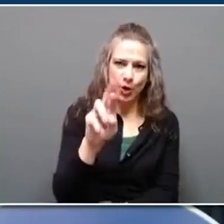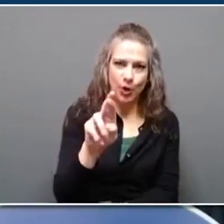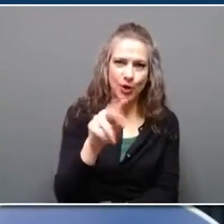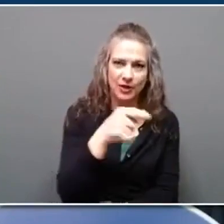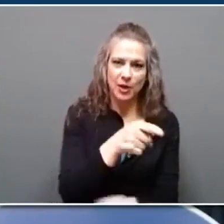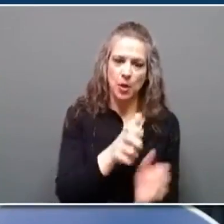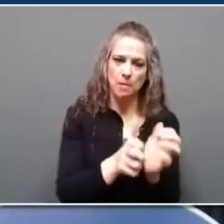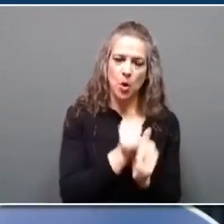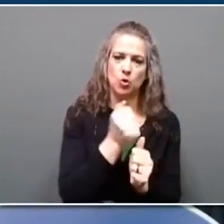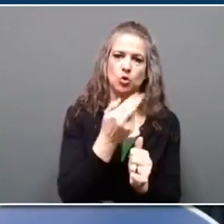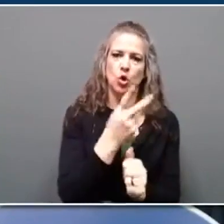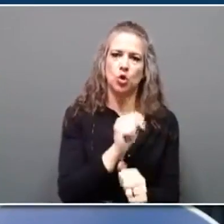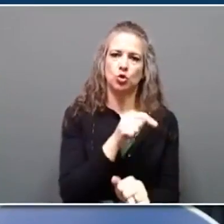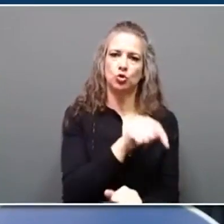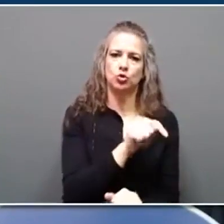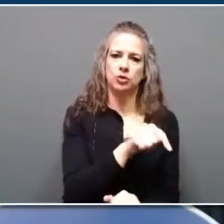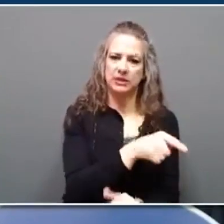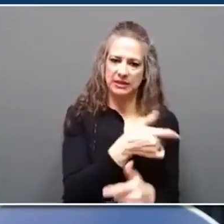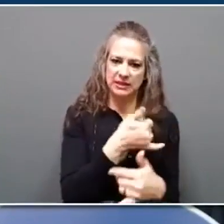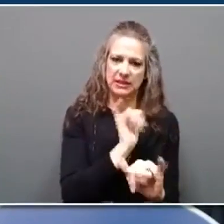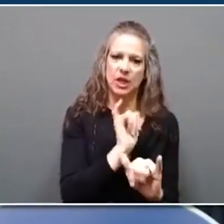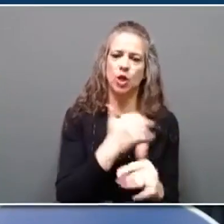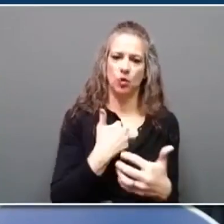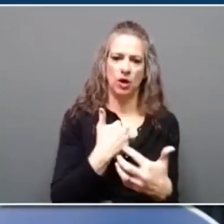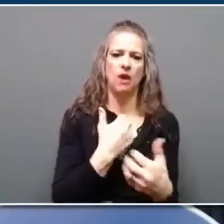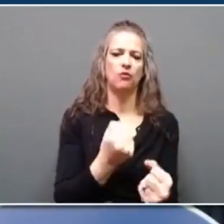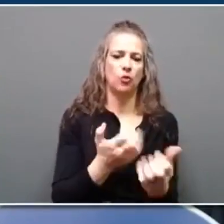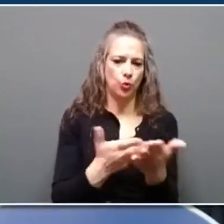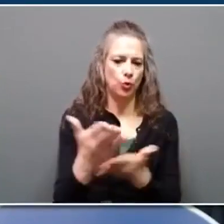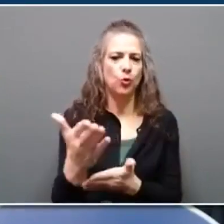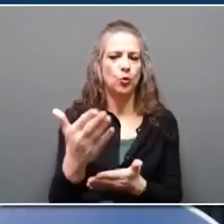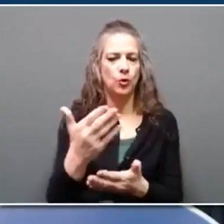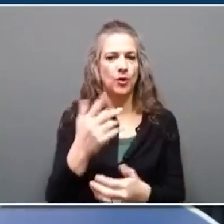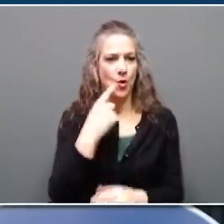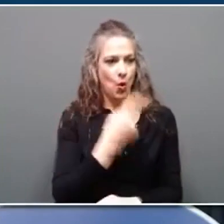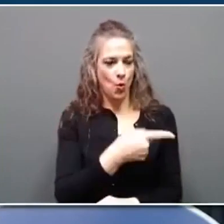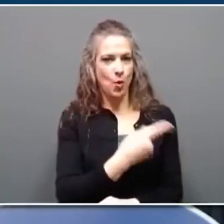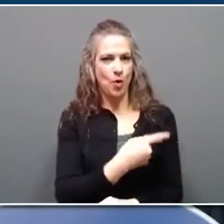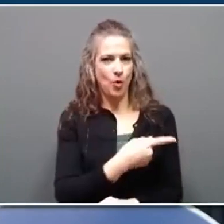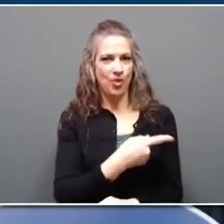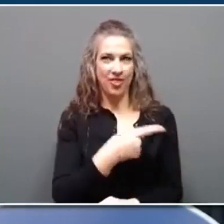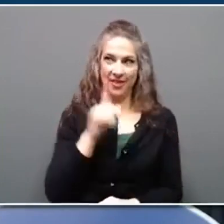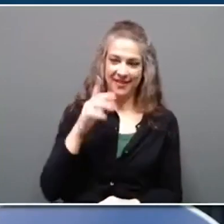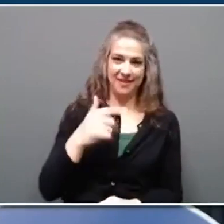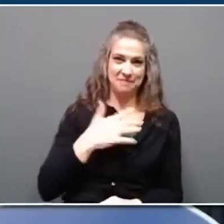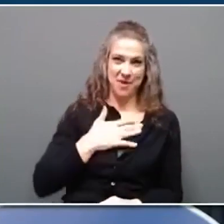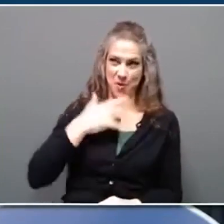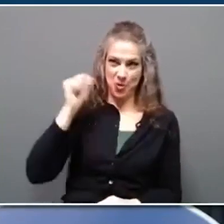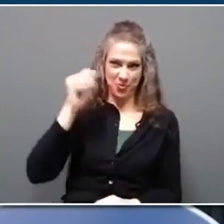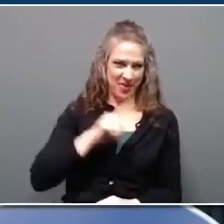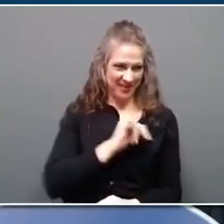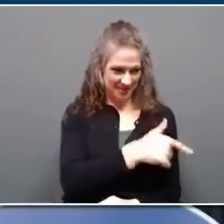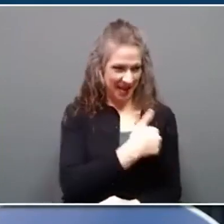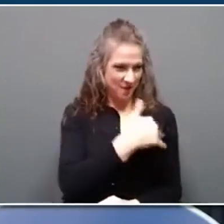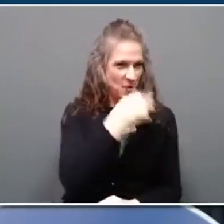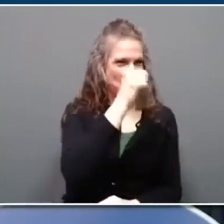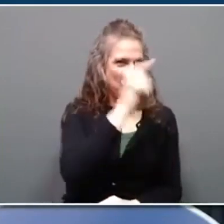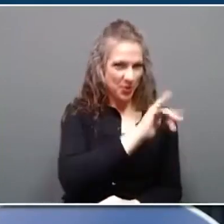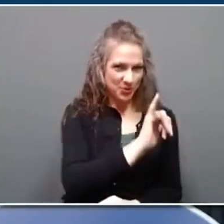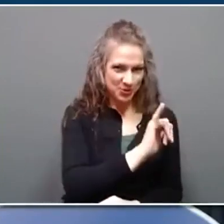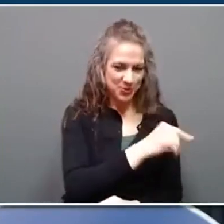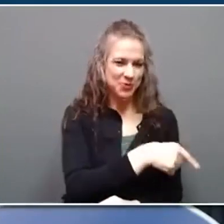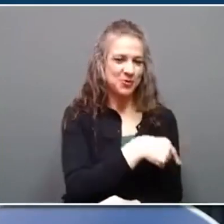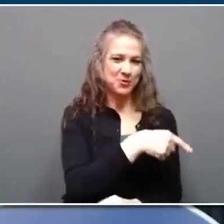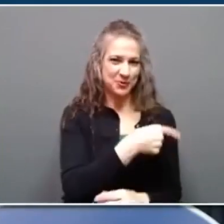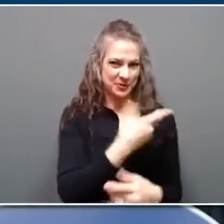injured and who is still recovering. I learned that we're both little brothers, our older brothers about the same amount of